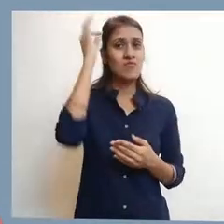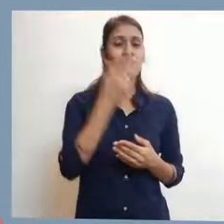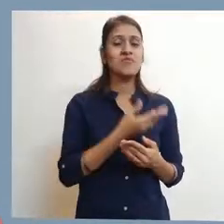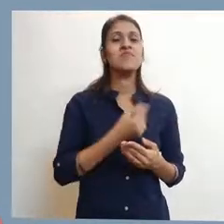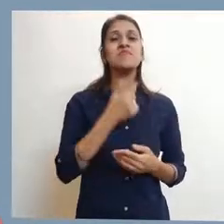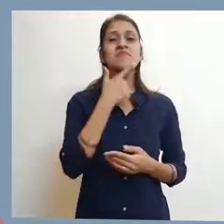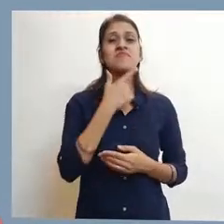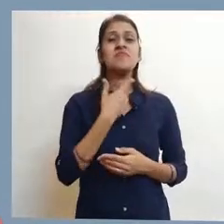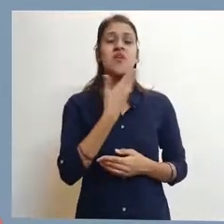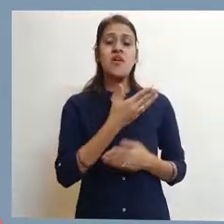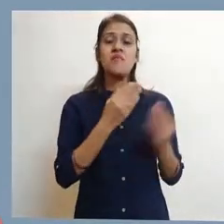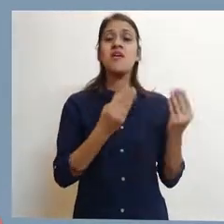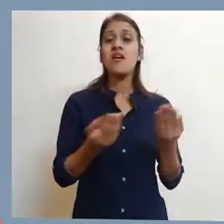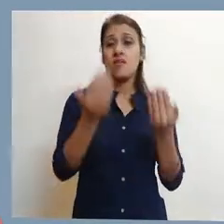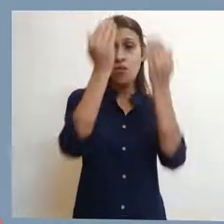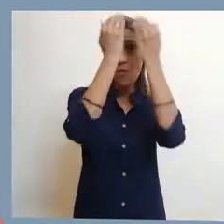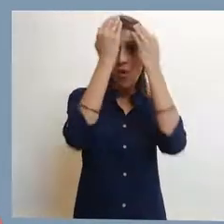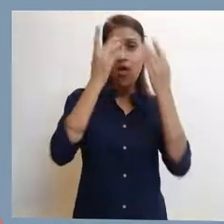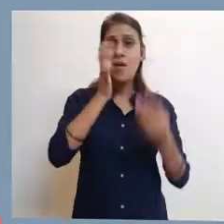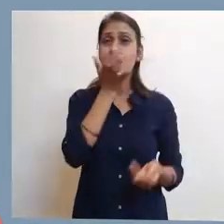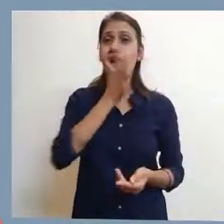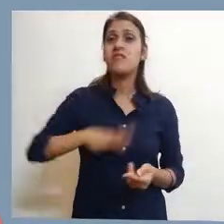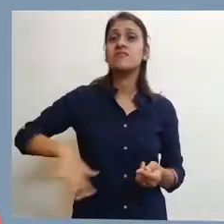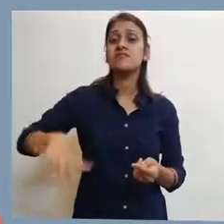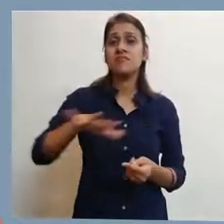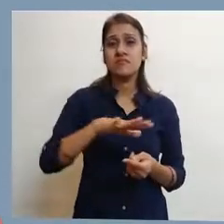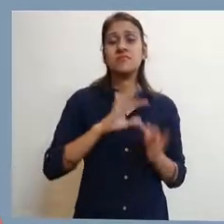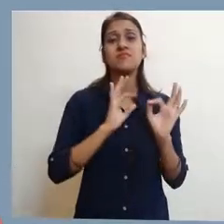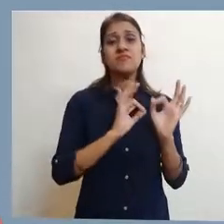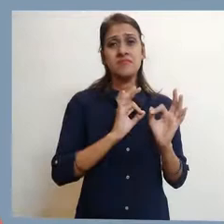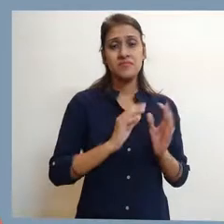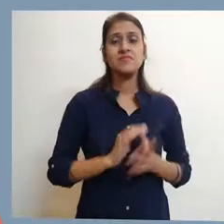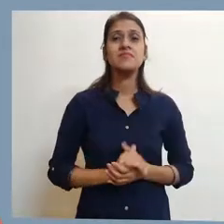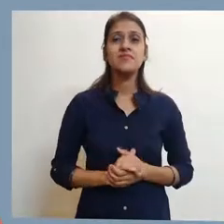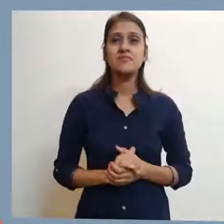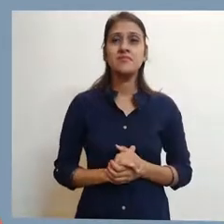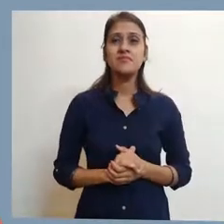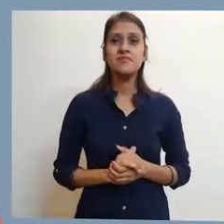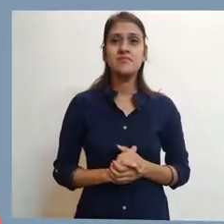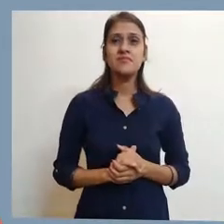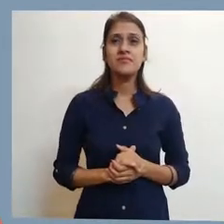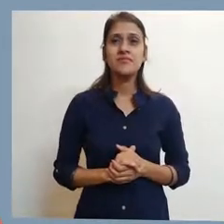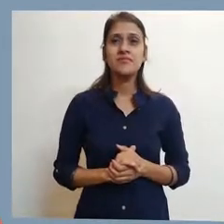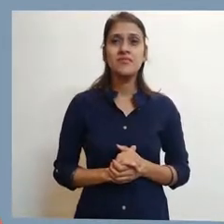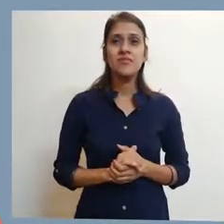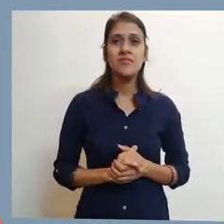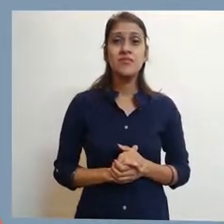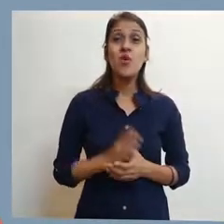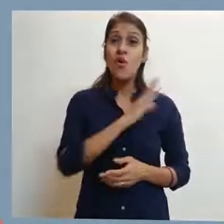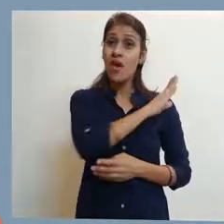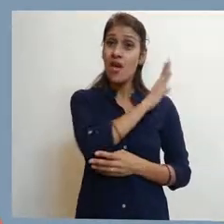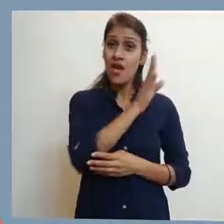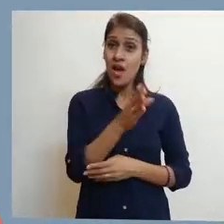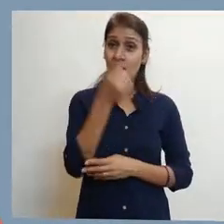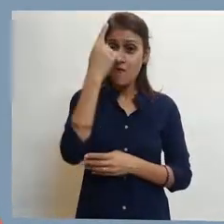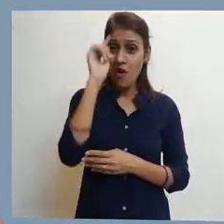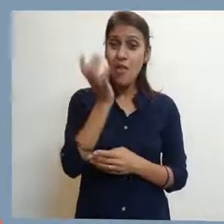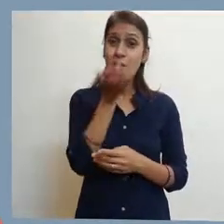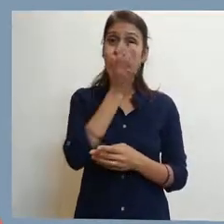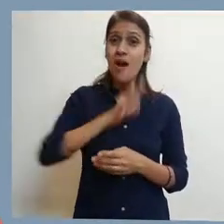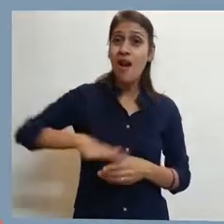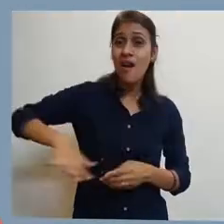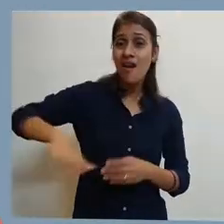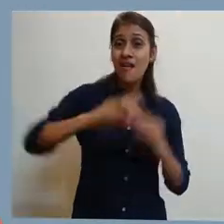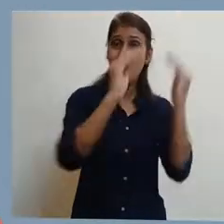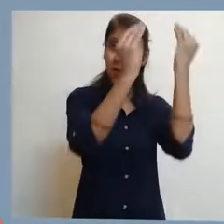place that he was not invited to. Looking at the farmer and the placid pond, a slow smile of